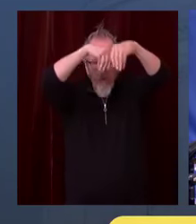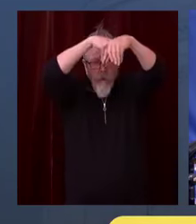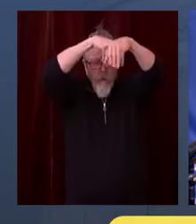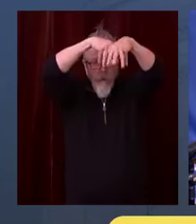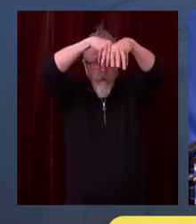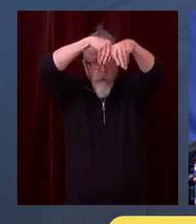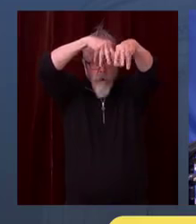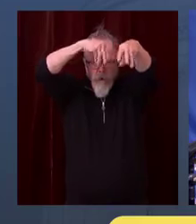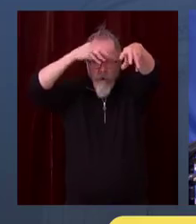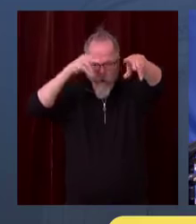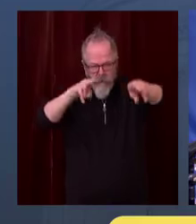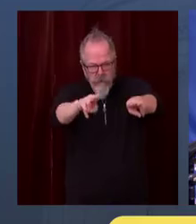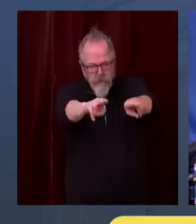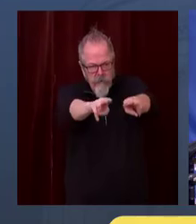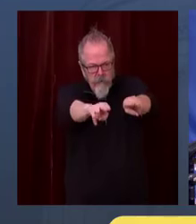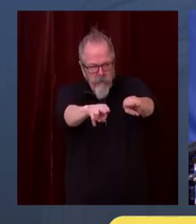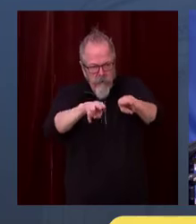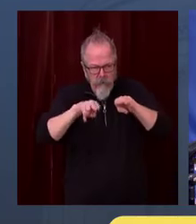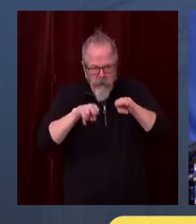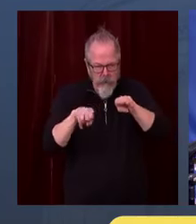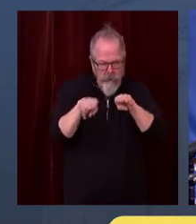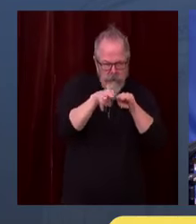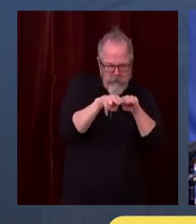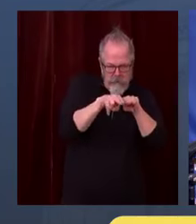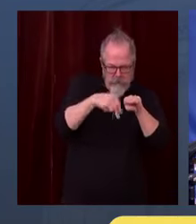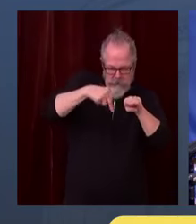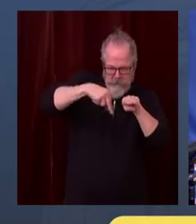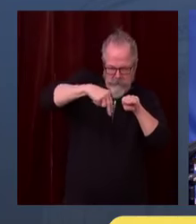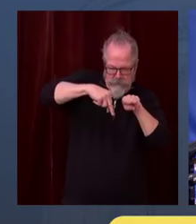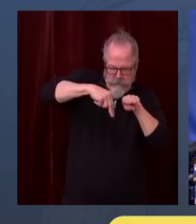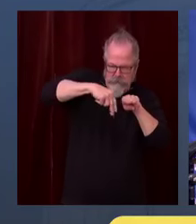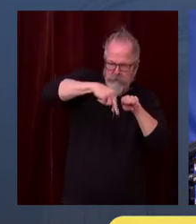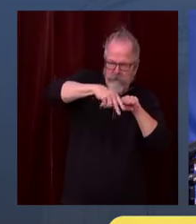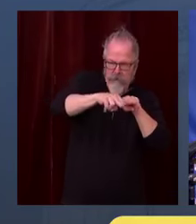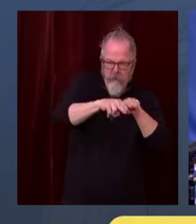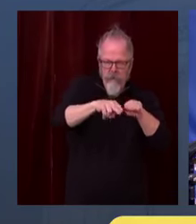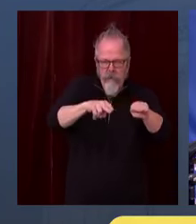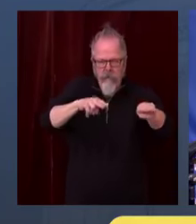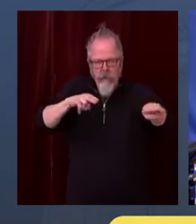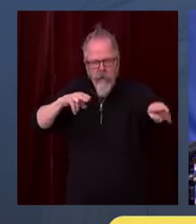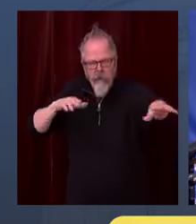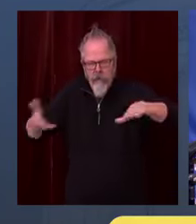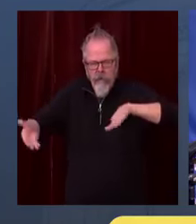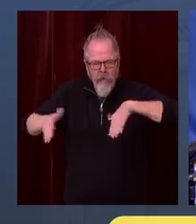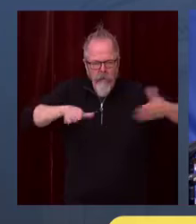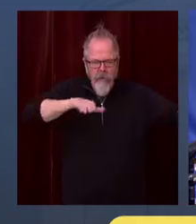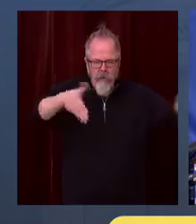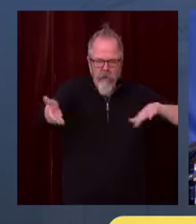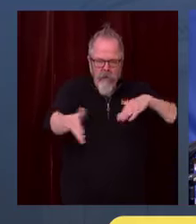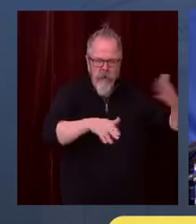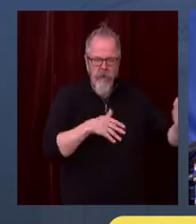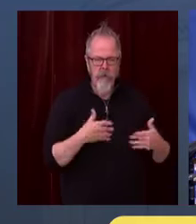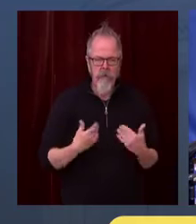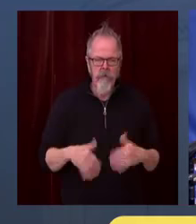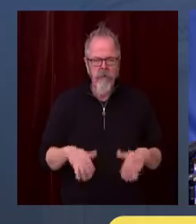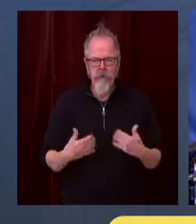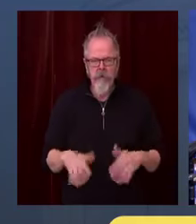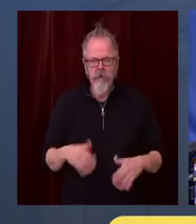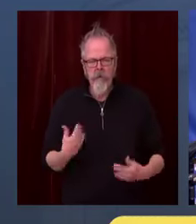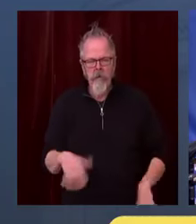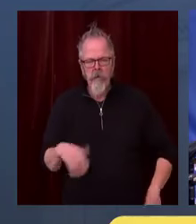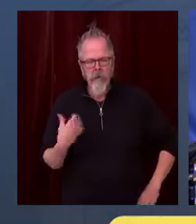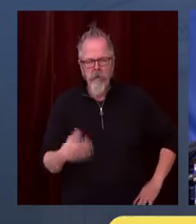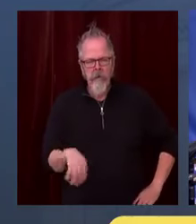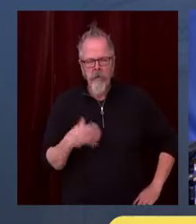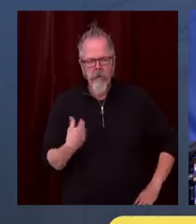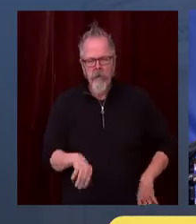not like an earthquake that we can't stop or an asteroid or a giant flood. This is totally under our control.